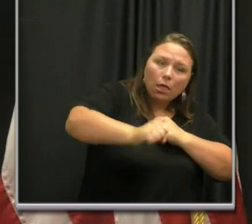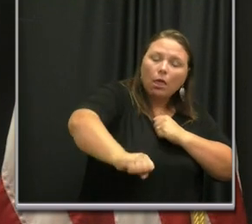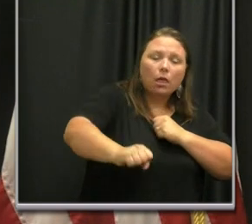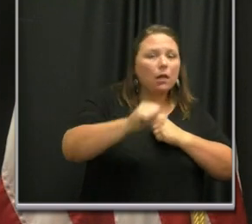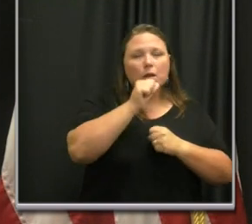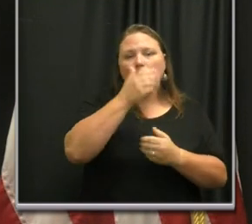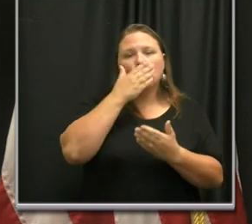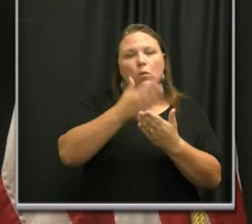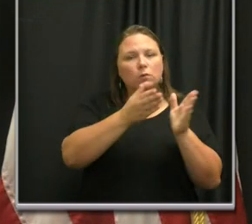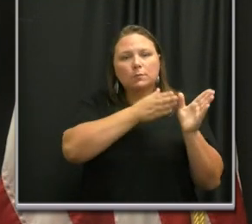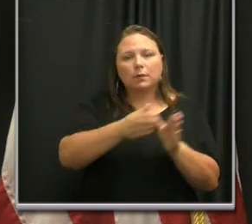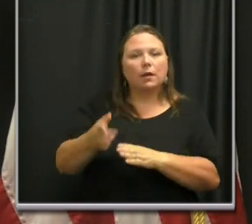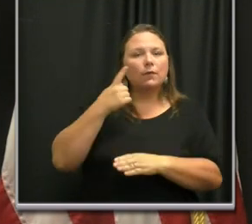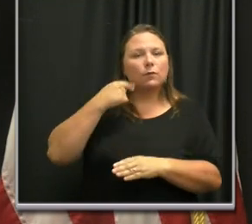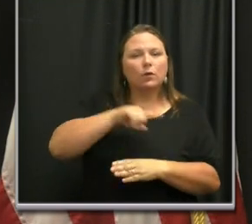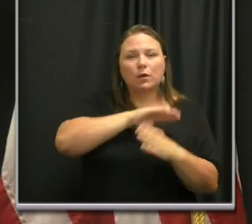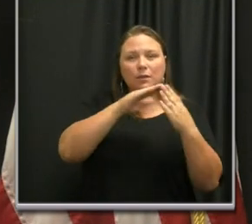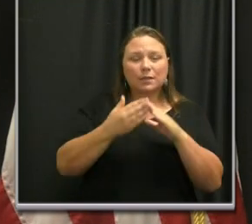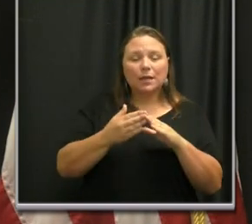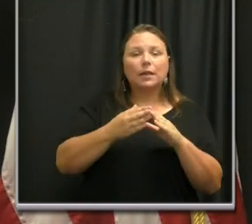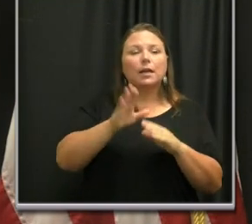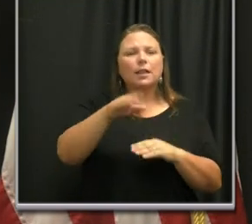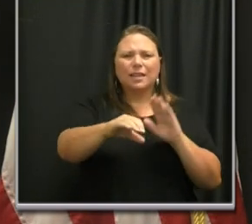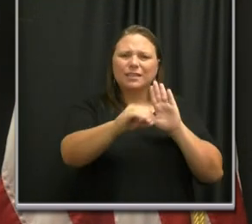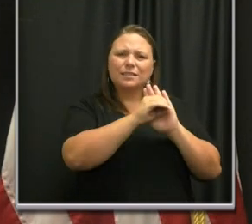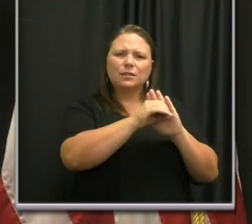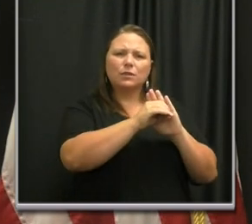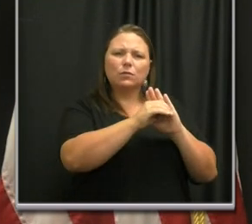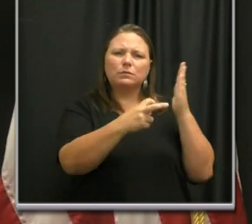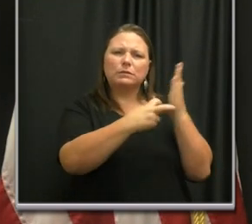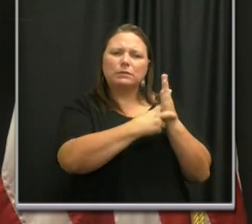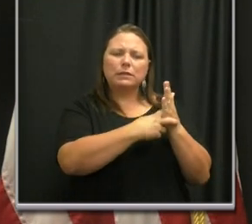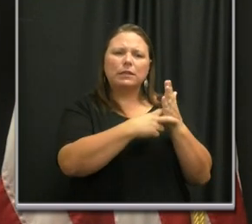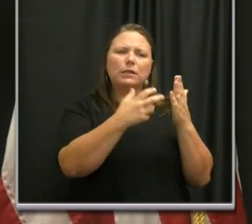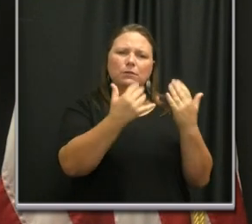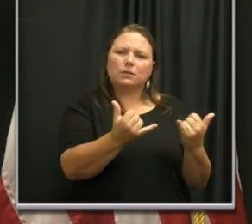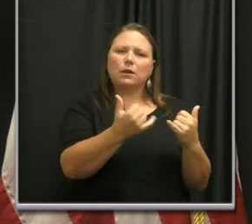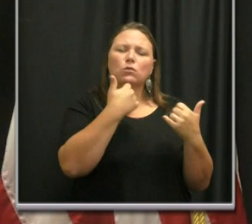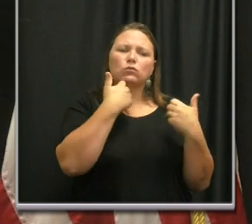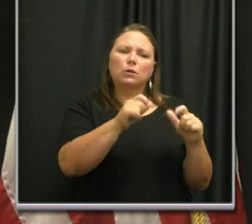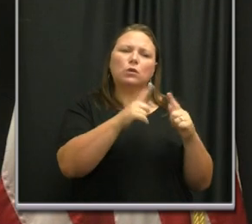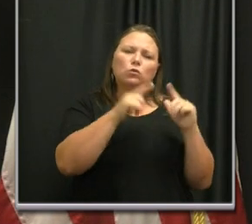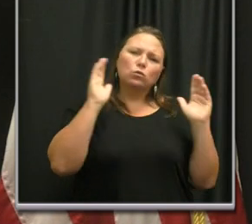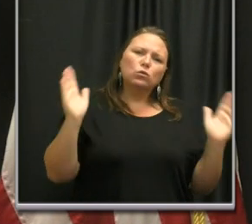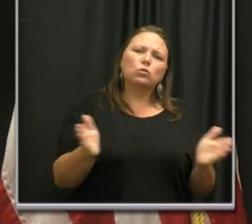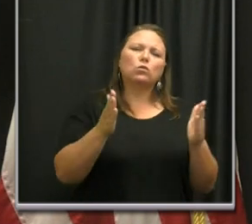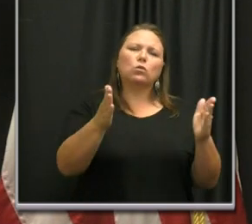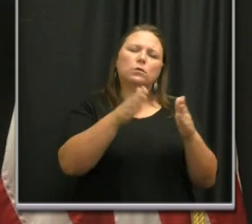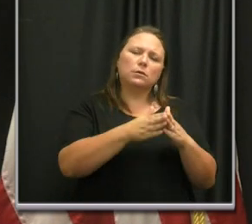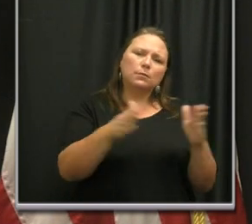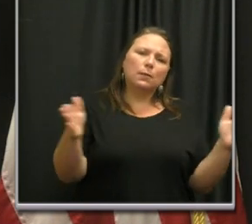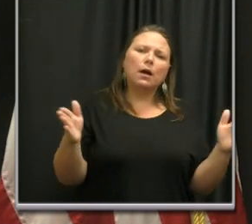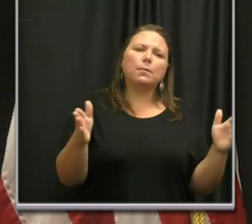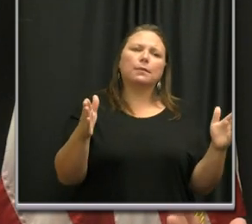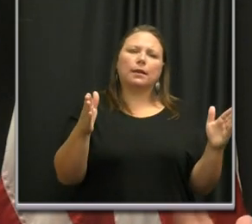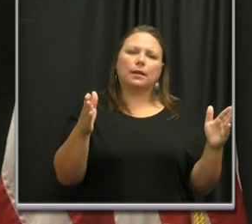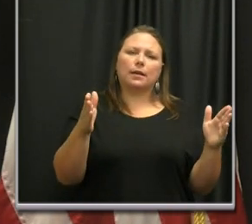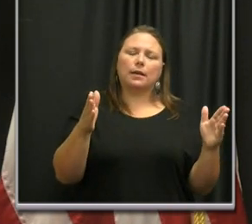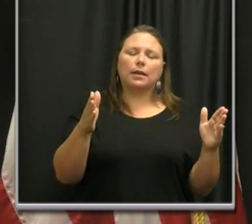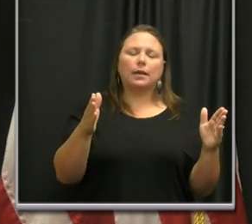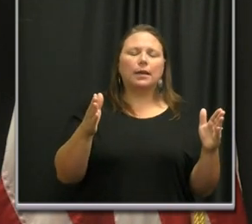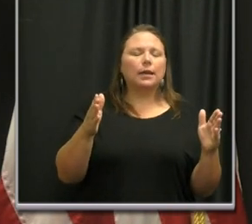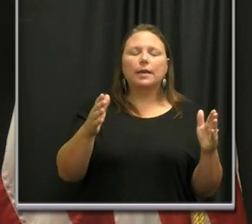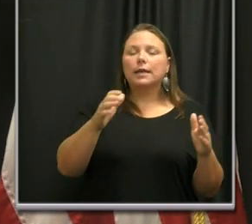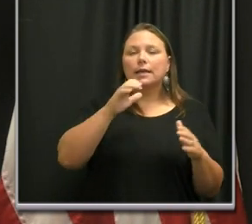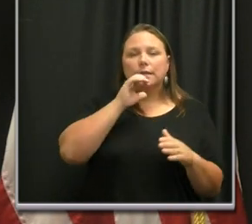for our city. As for zero citations, we are trying to encourage the public, the population, that it is